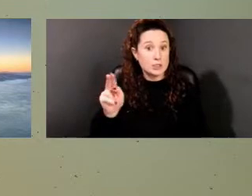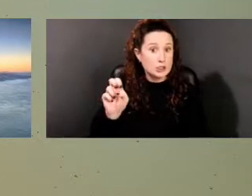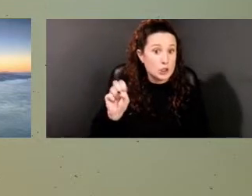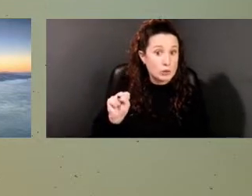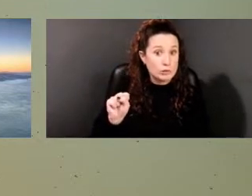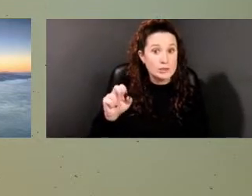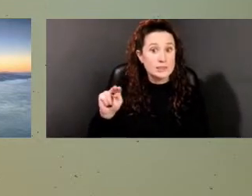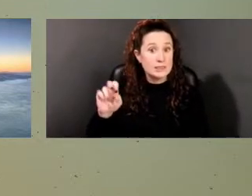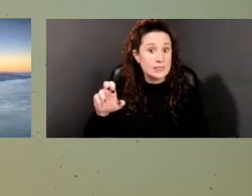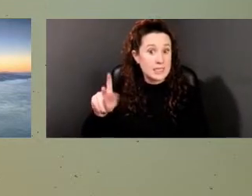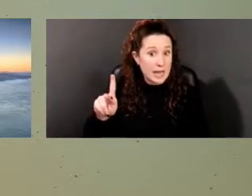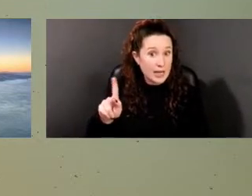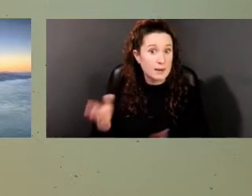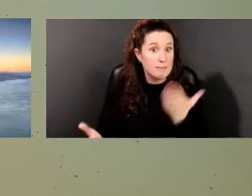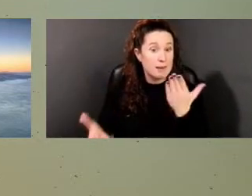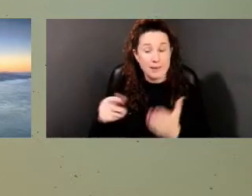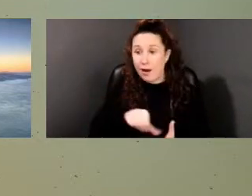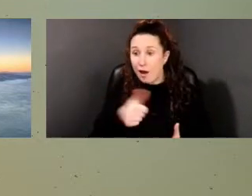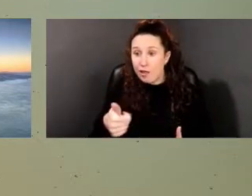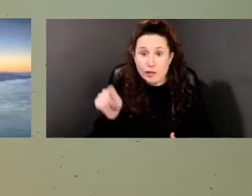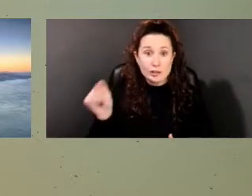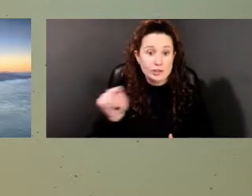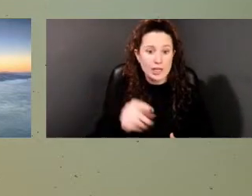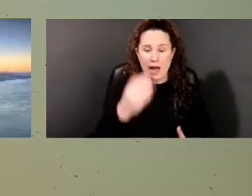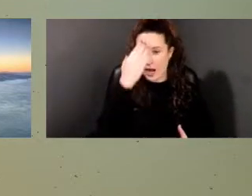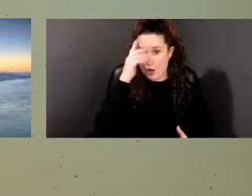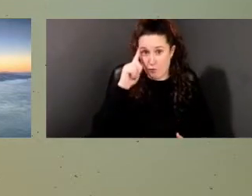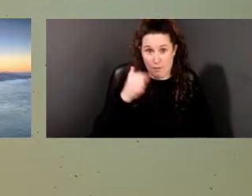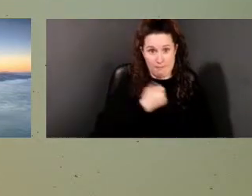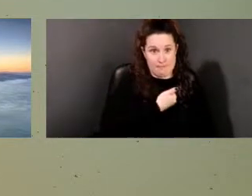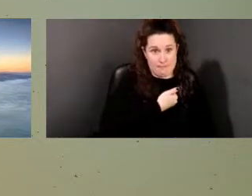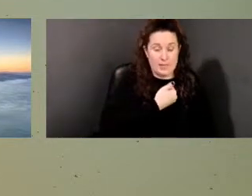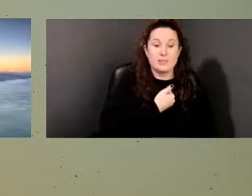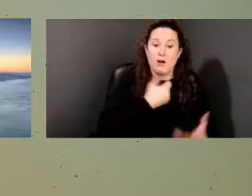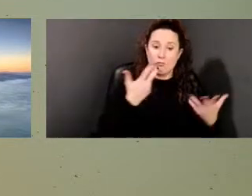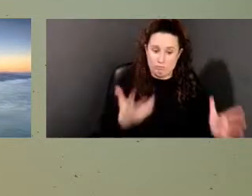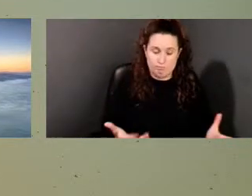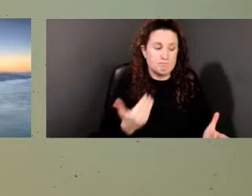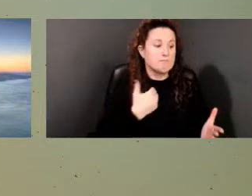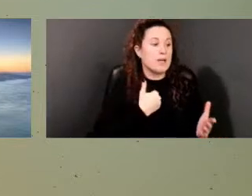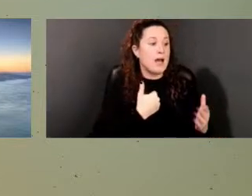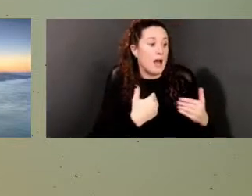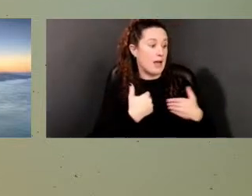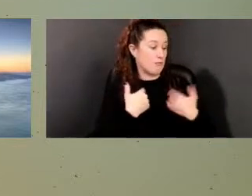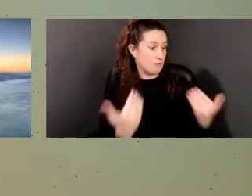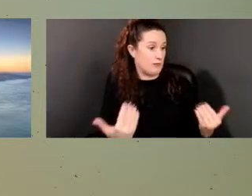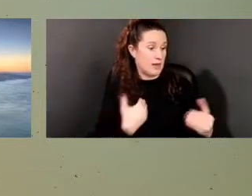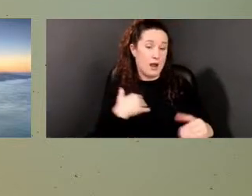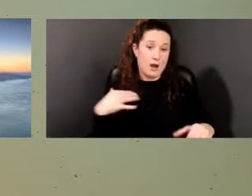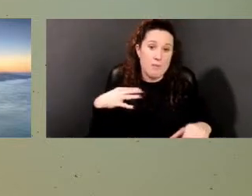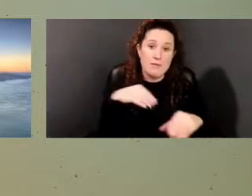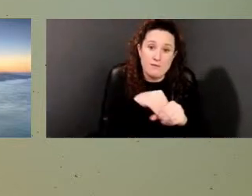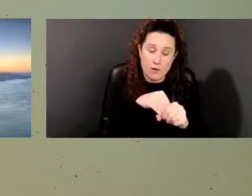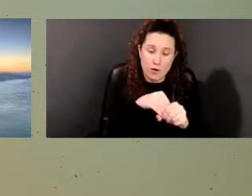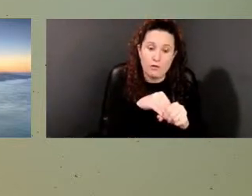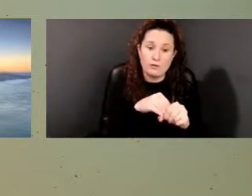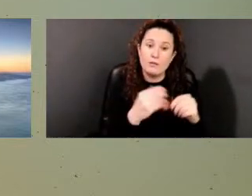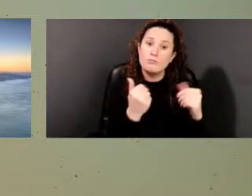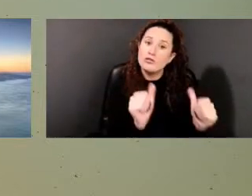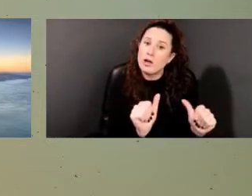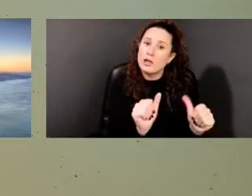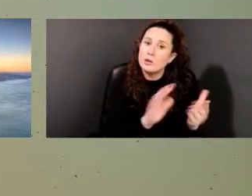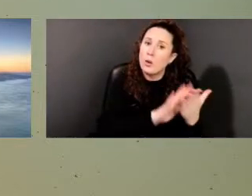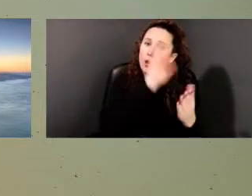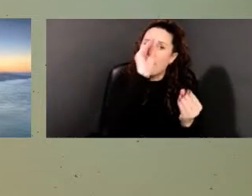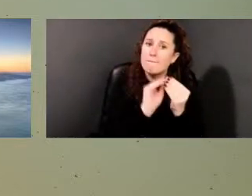definitely other things. Um, I know for myself, I am involved right now in trying to learn more about